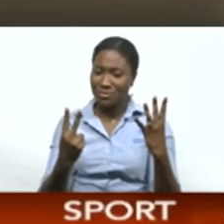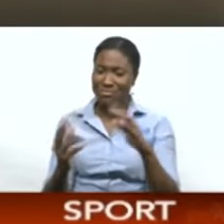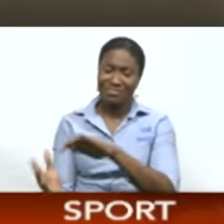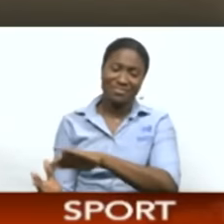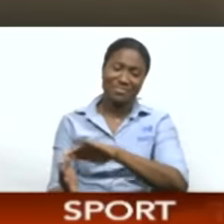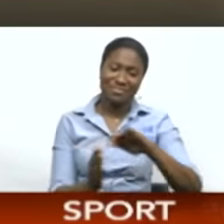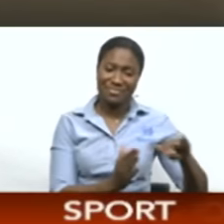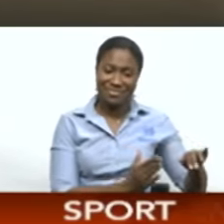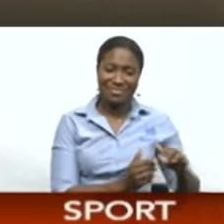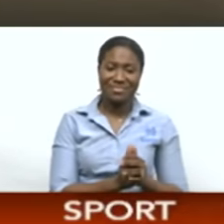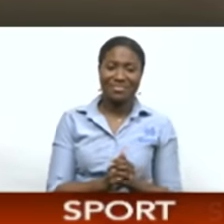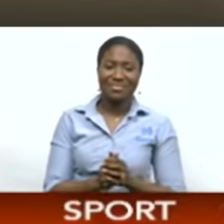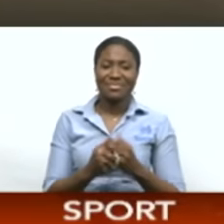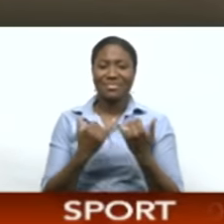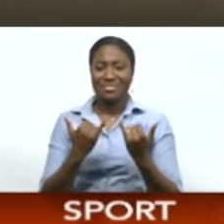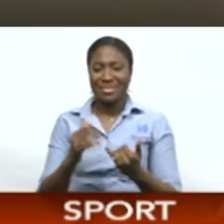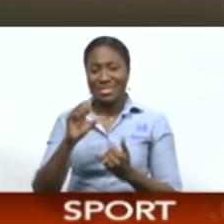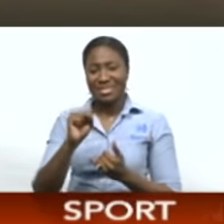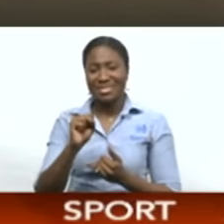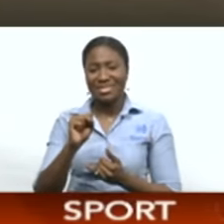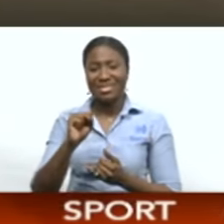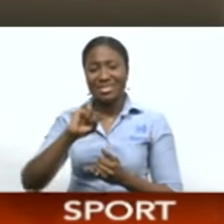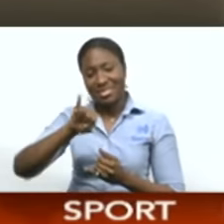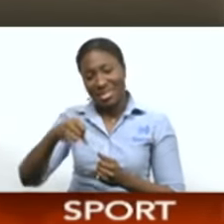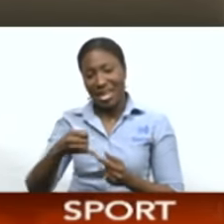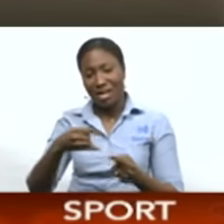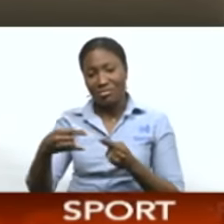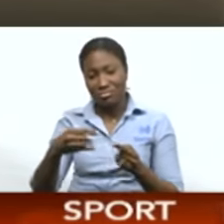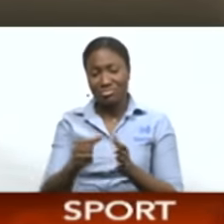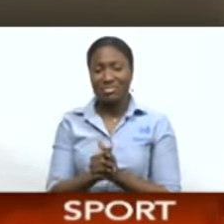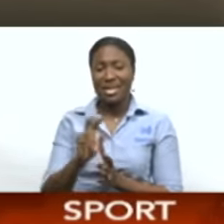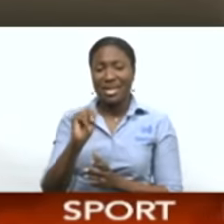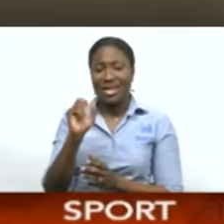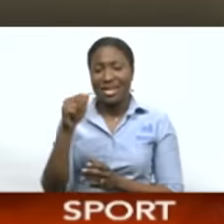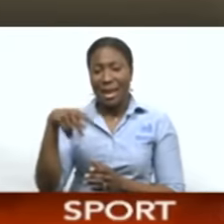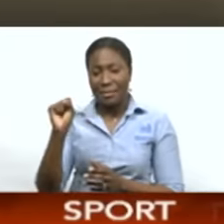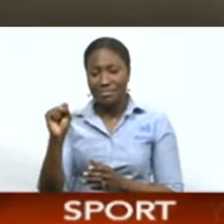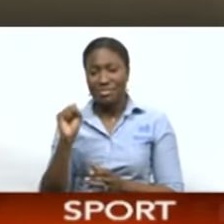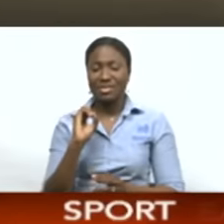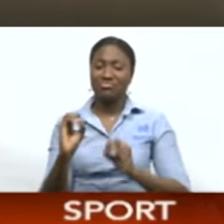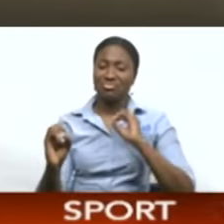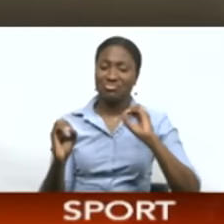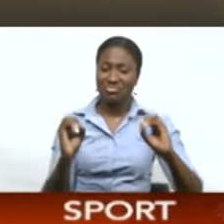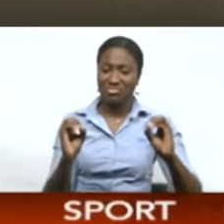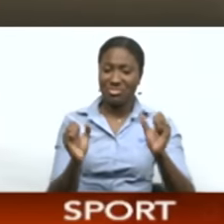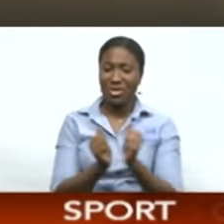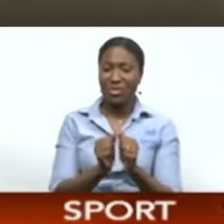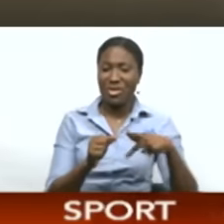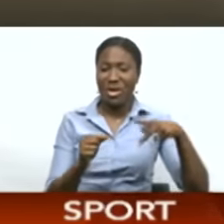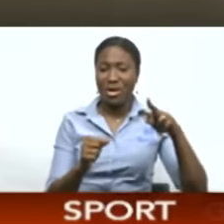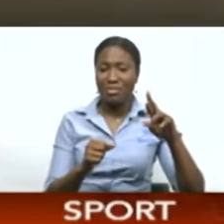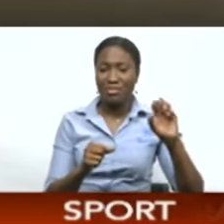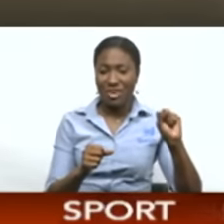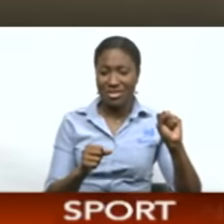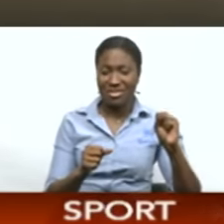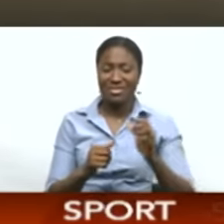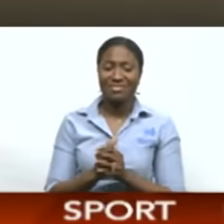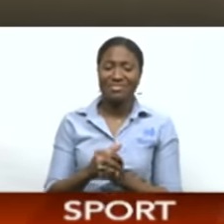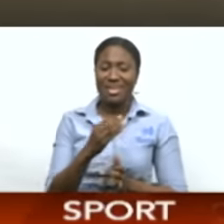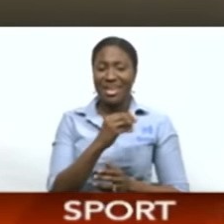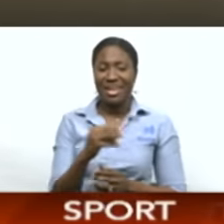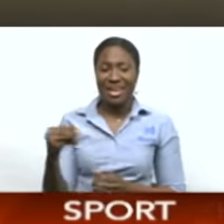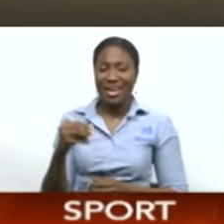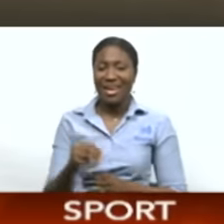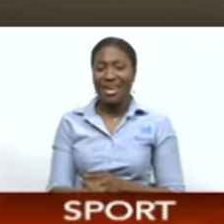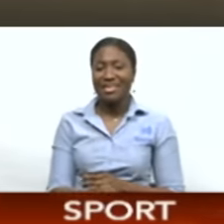Wilson-Wright put a spoke in Sawa's wheel in West Moorings. Naparima College shared points with Cross-Tongue Rivals Presentation College. And Malikai